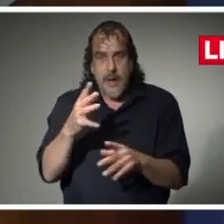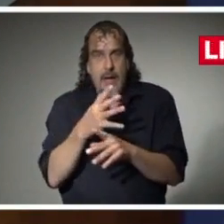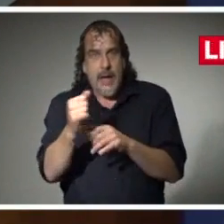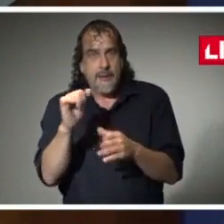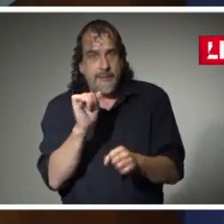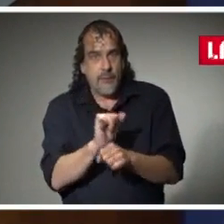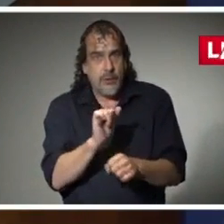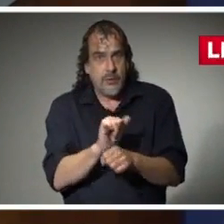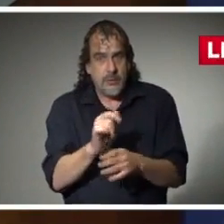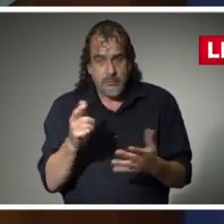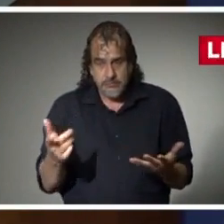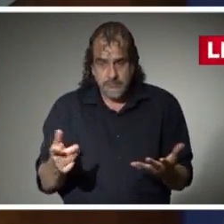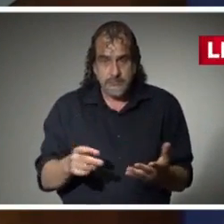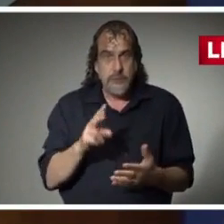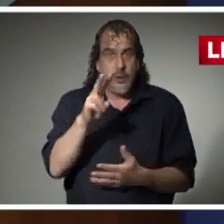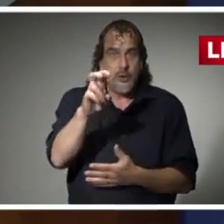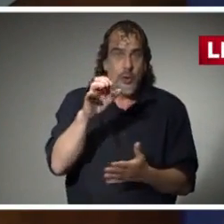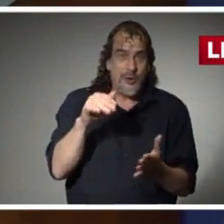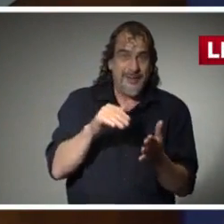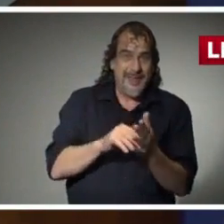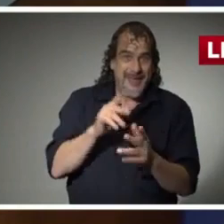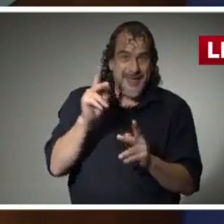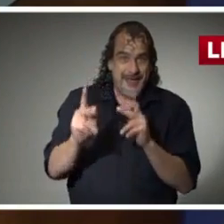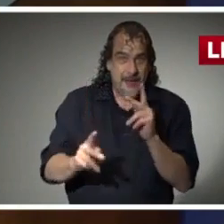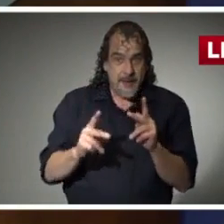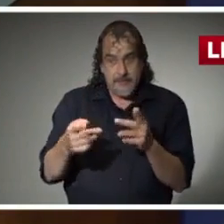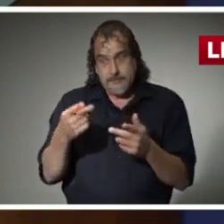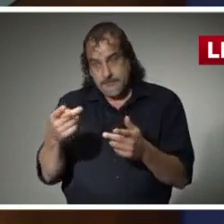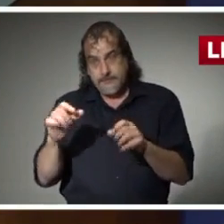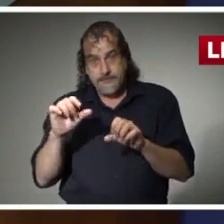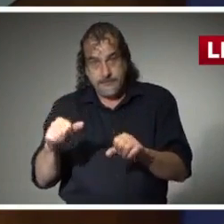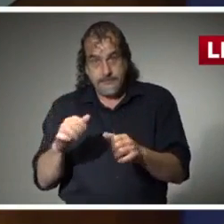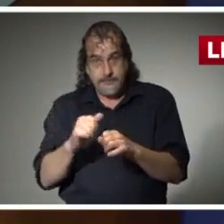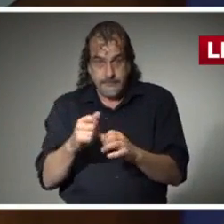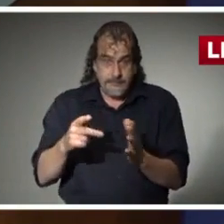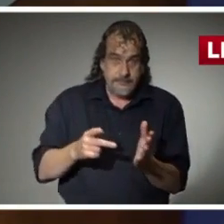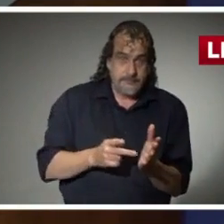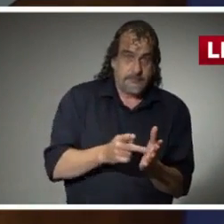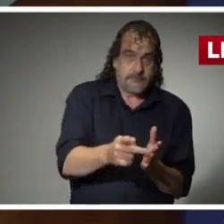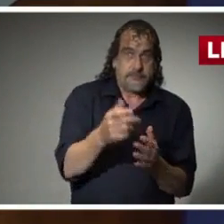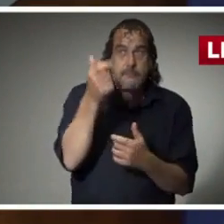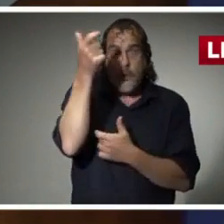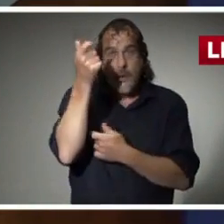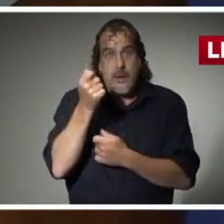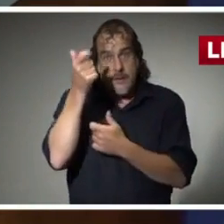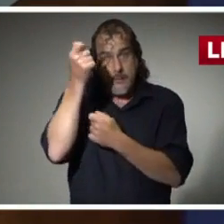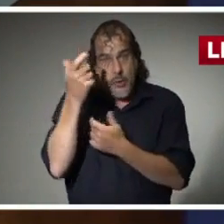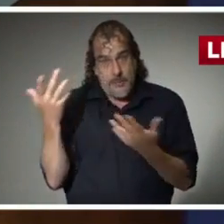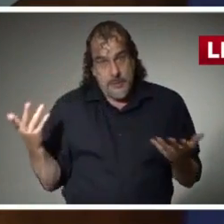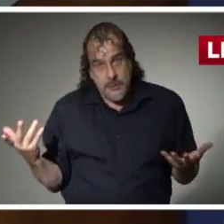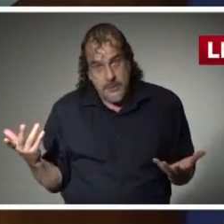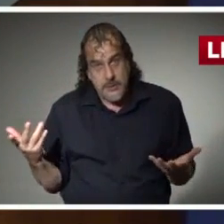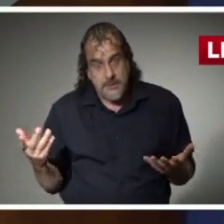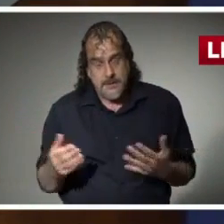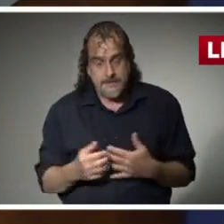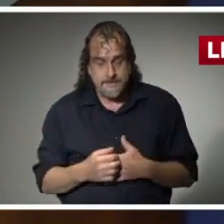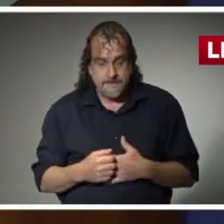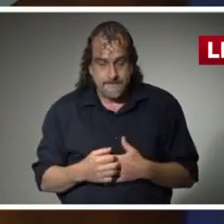Mississippians because of the CARES Act able to be paid unemployment compensation.